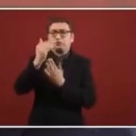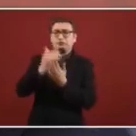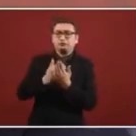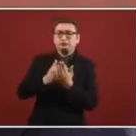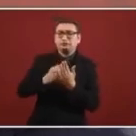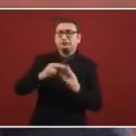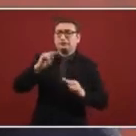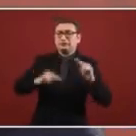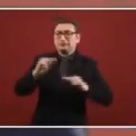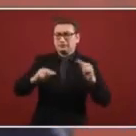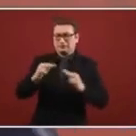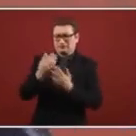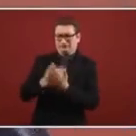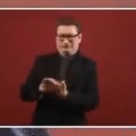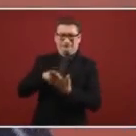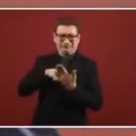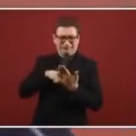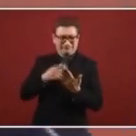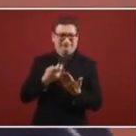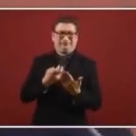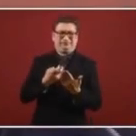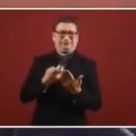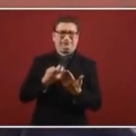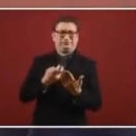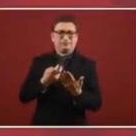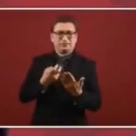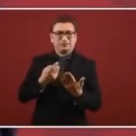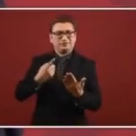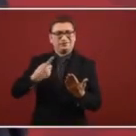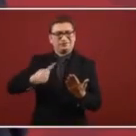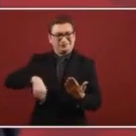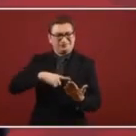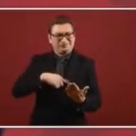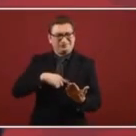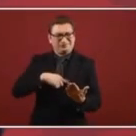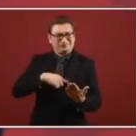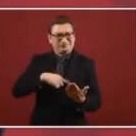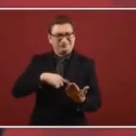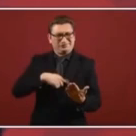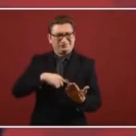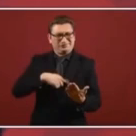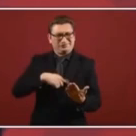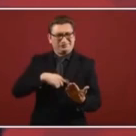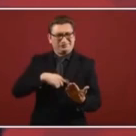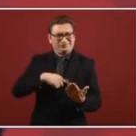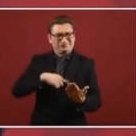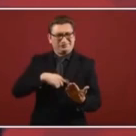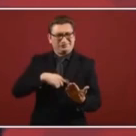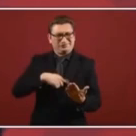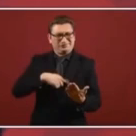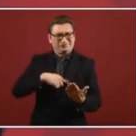petroleum and we